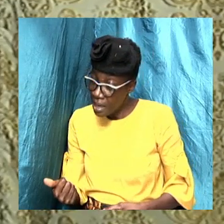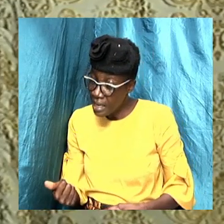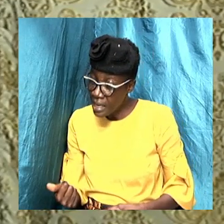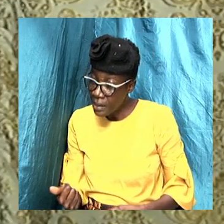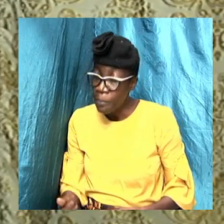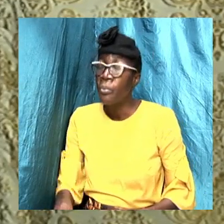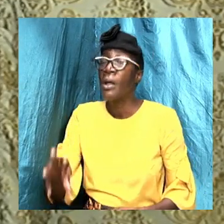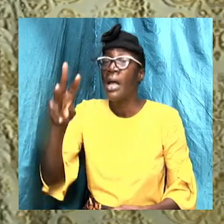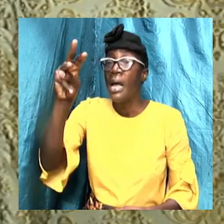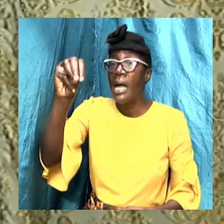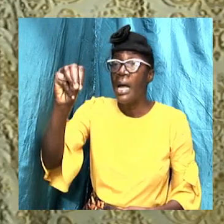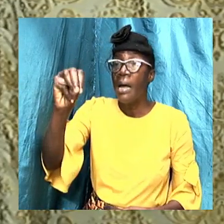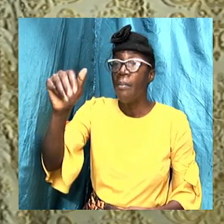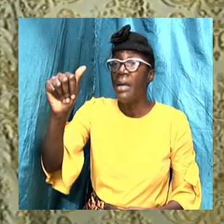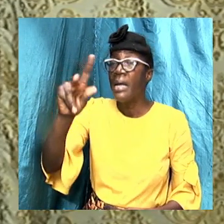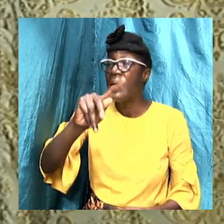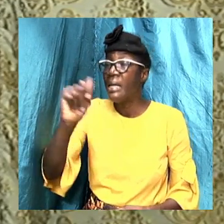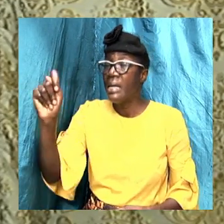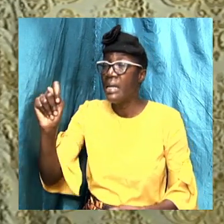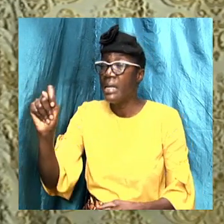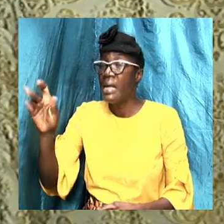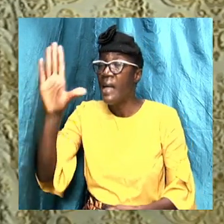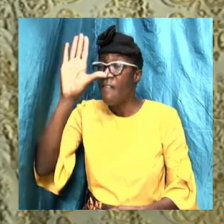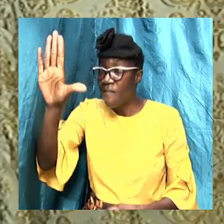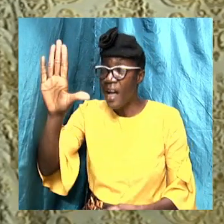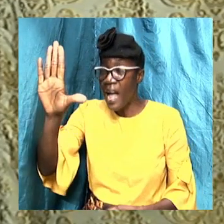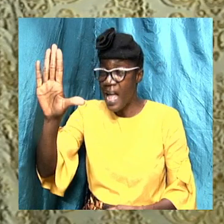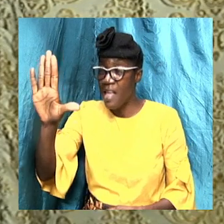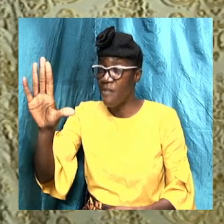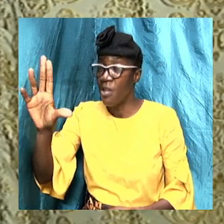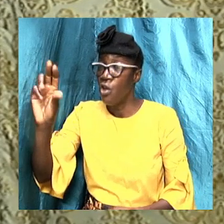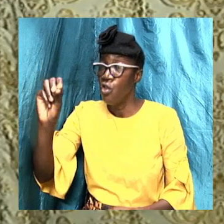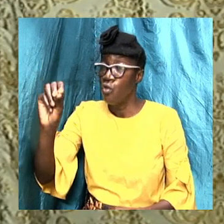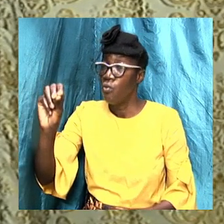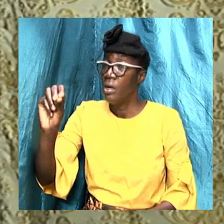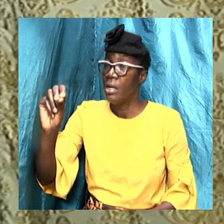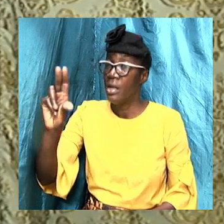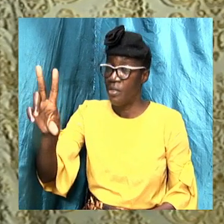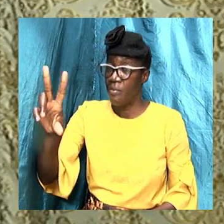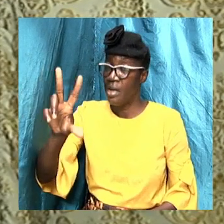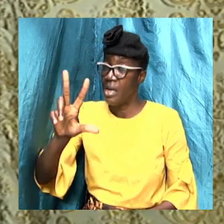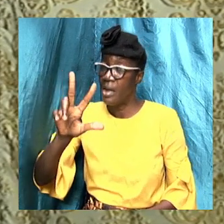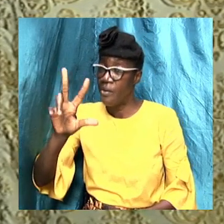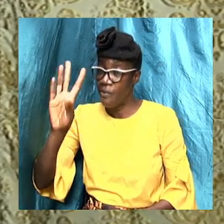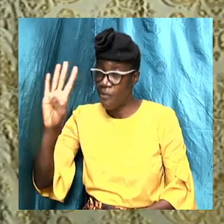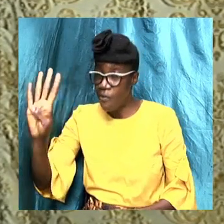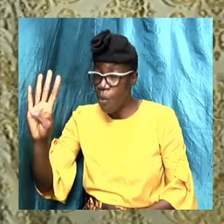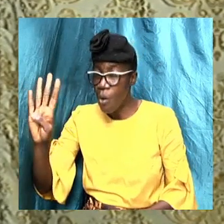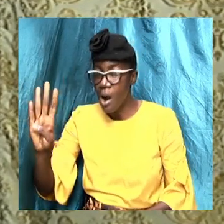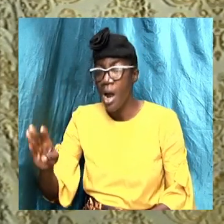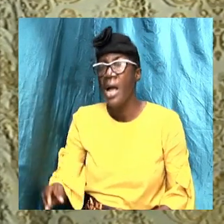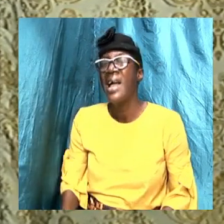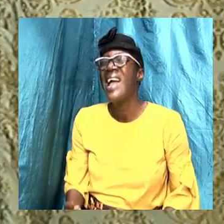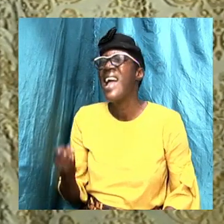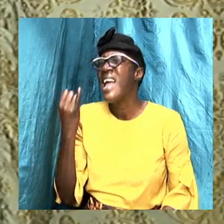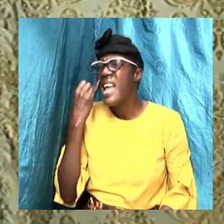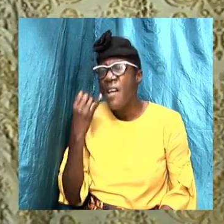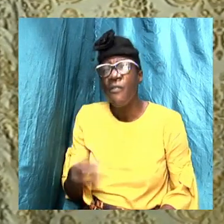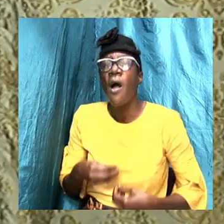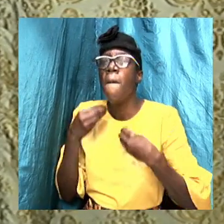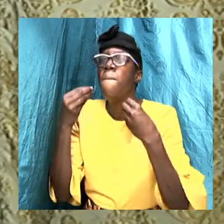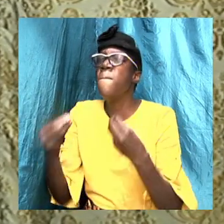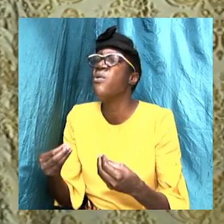23 and 24. Therefore, if thou bring thy gift to the altar